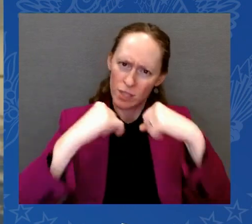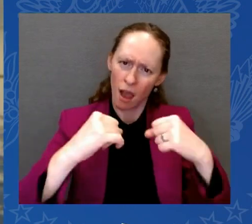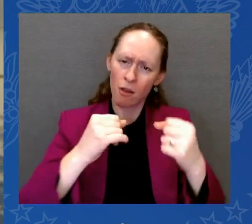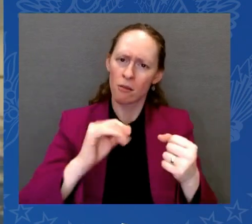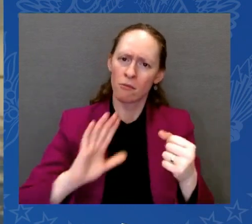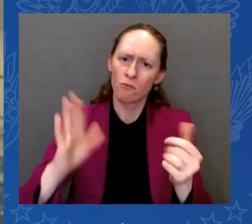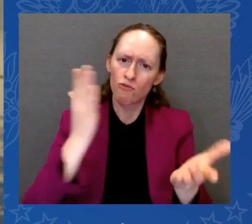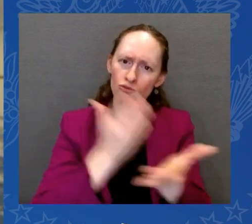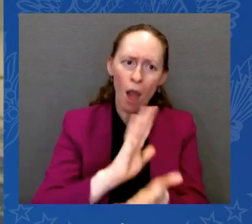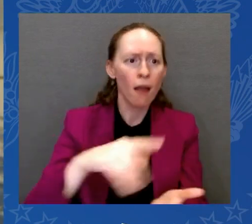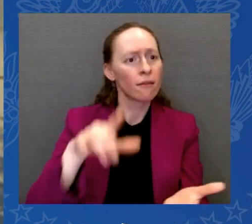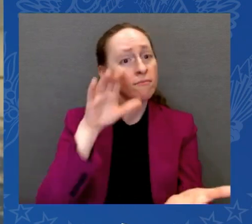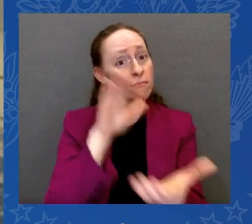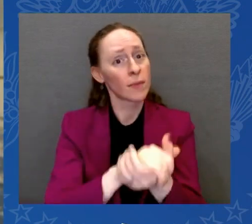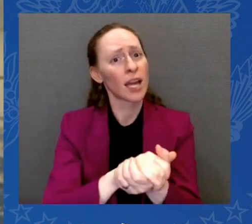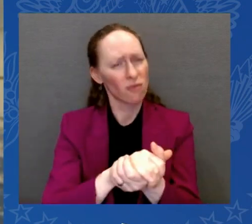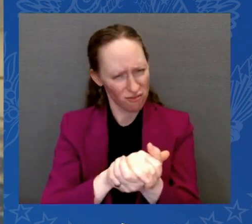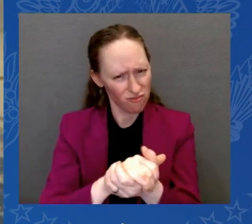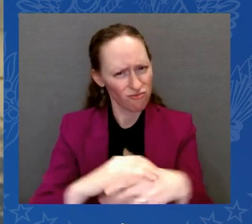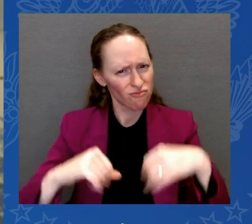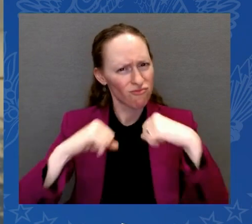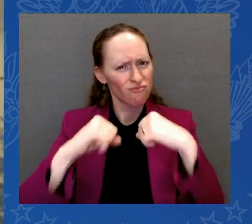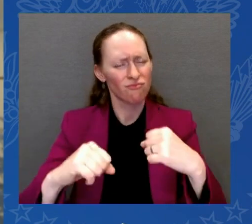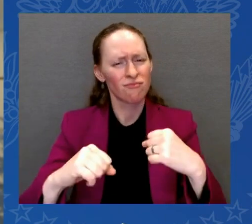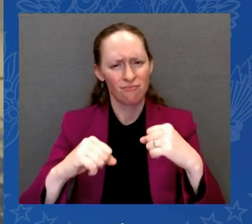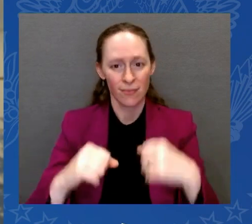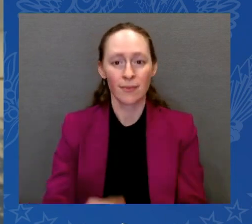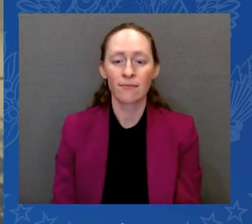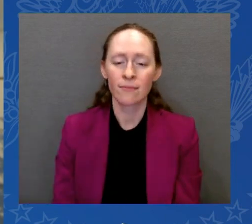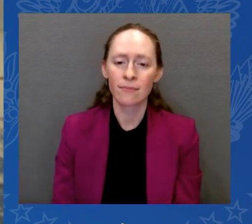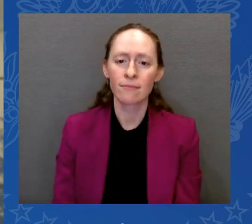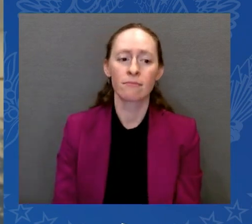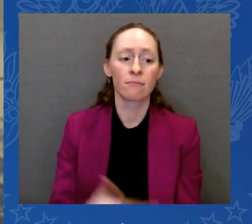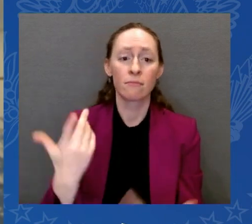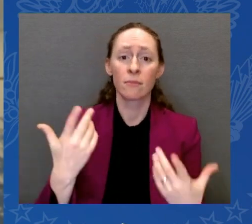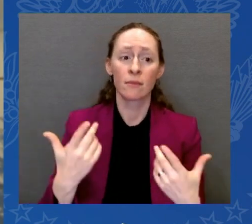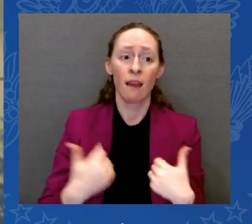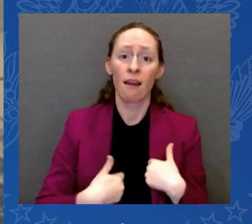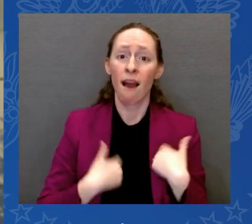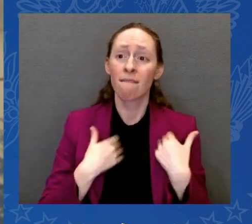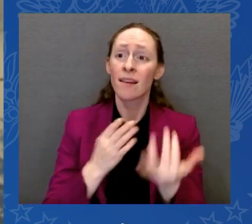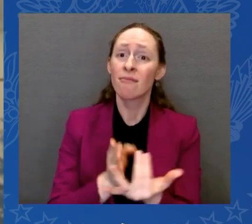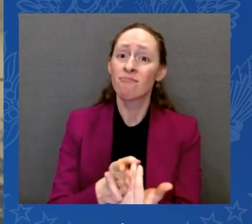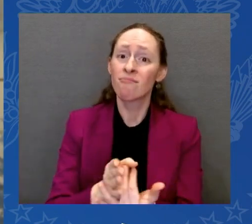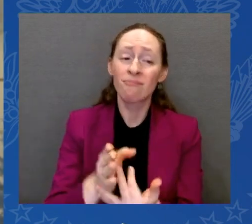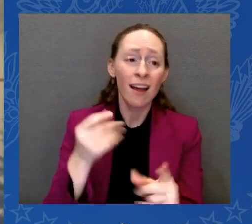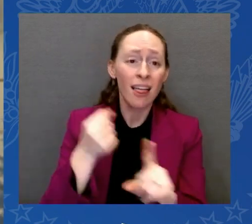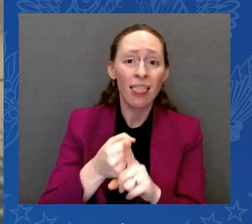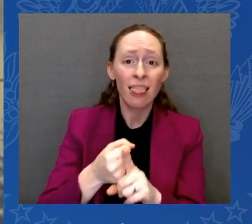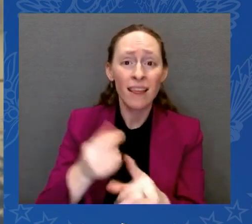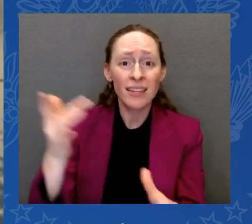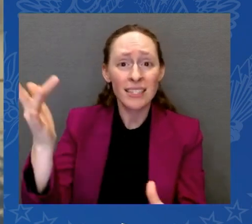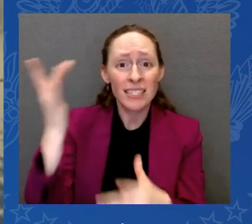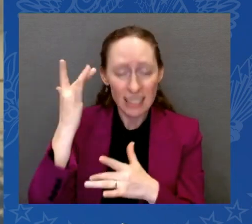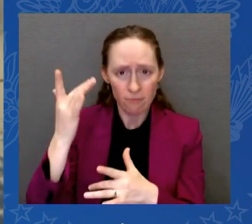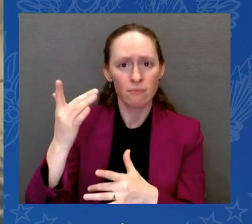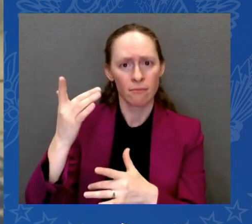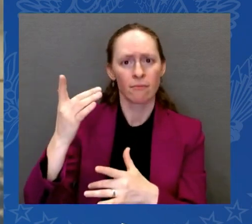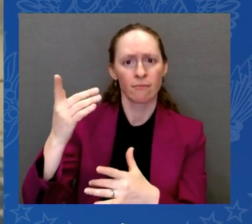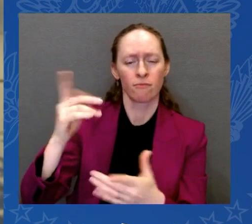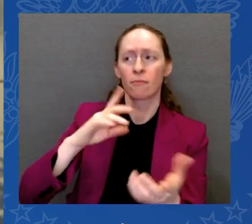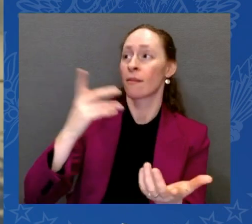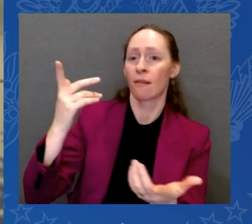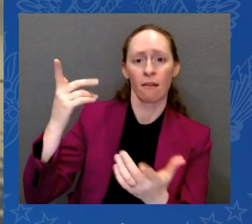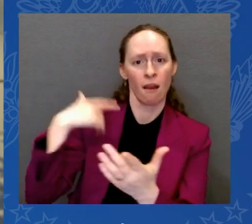sick and you've legally recognized as a next-of-kin. For most of our nation's history, we